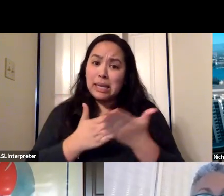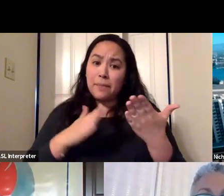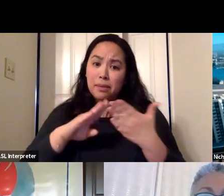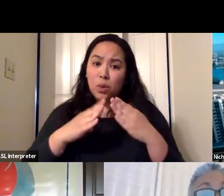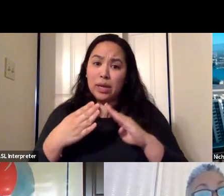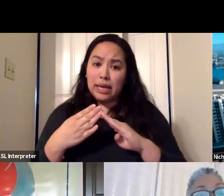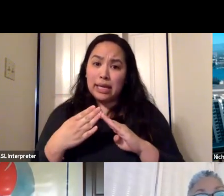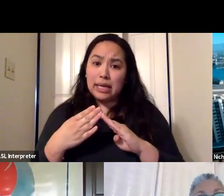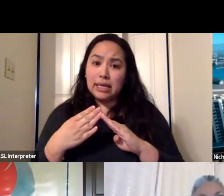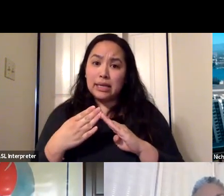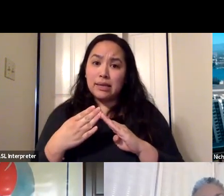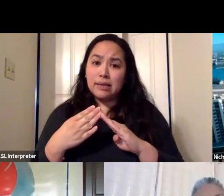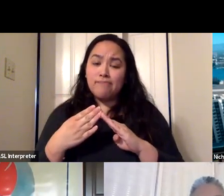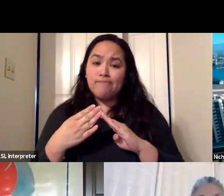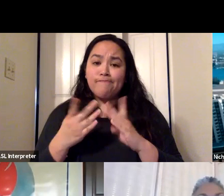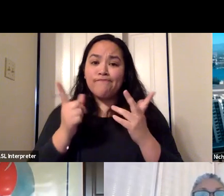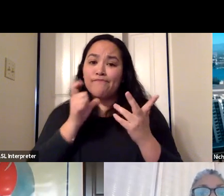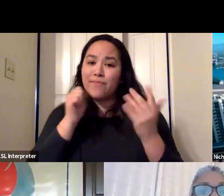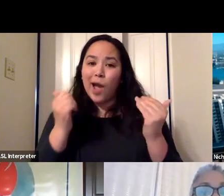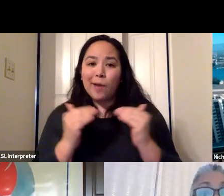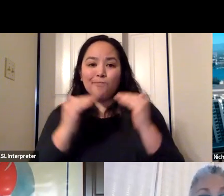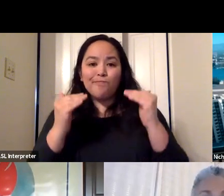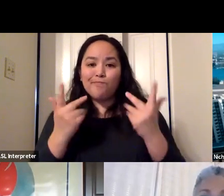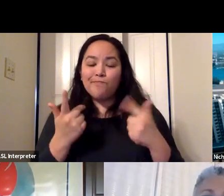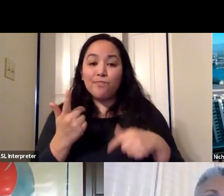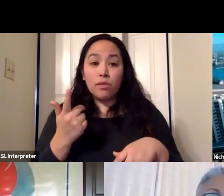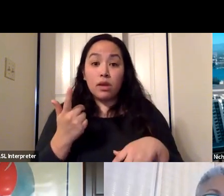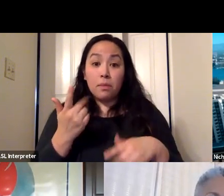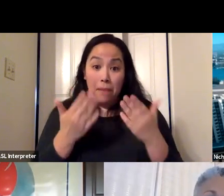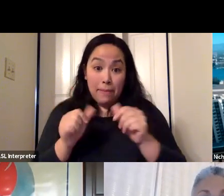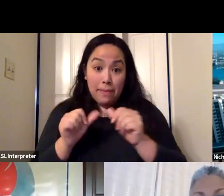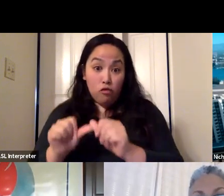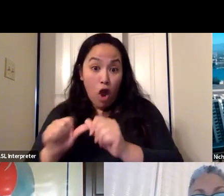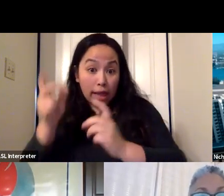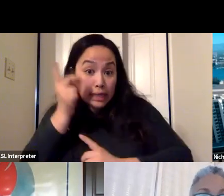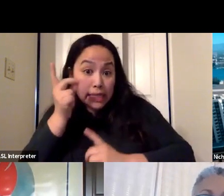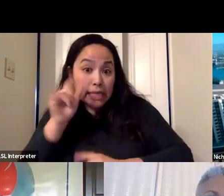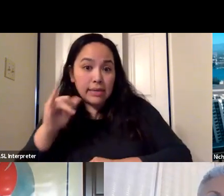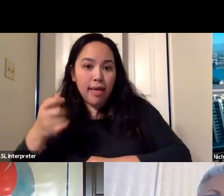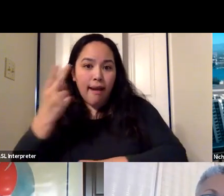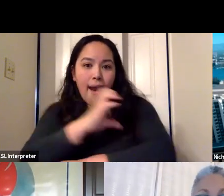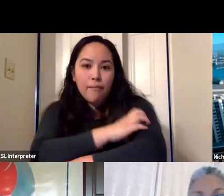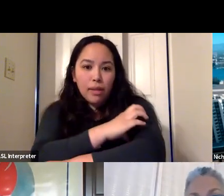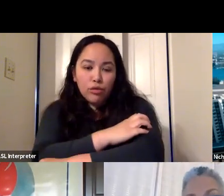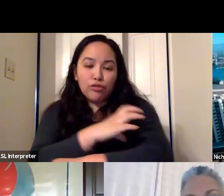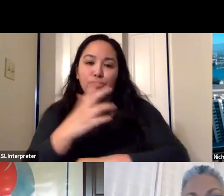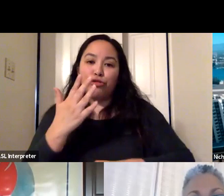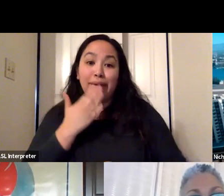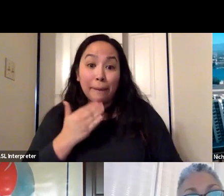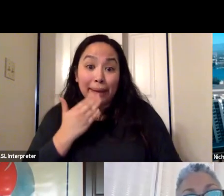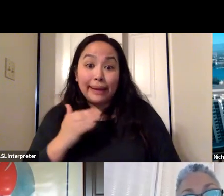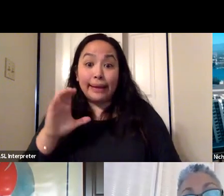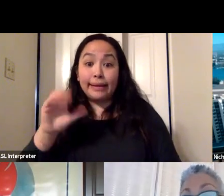not faring as well as others, whether it be chronic diseases like hypertension, like diabetes, like the